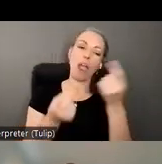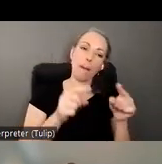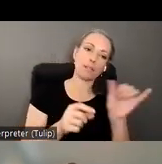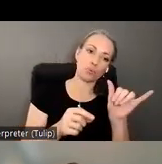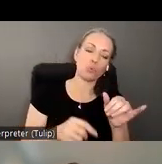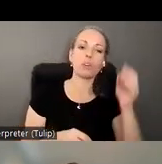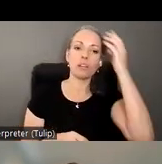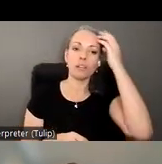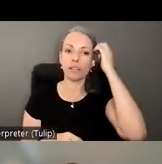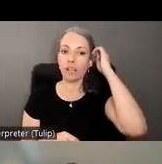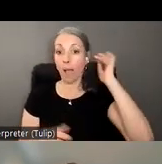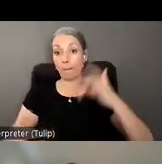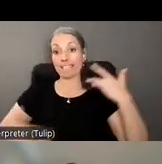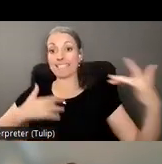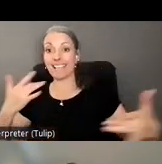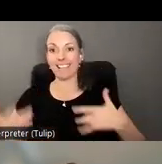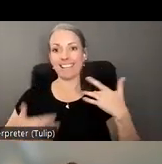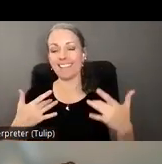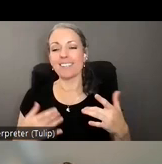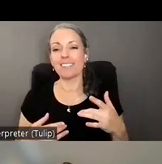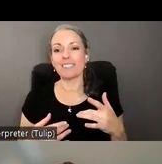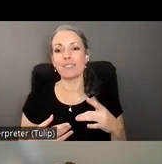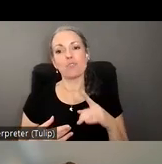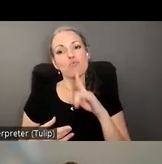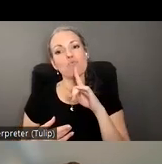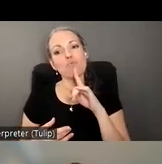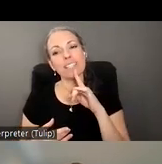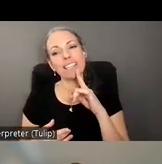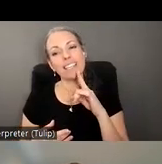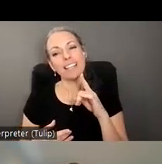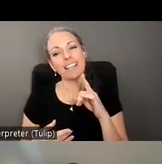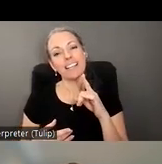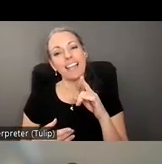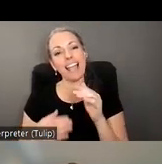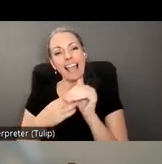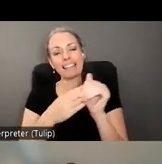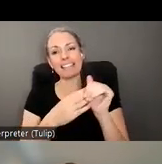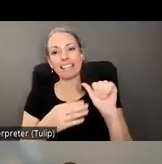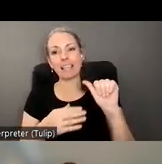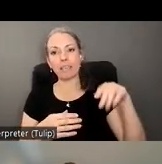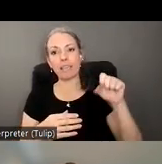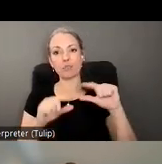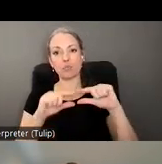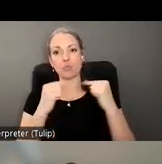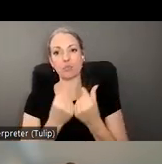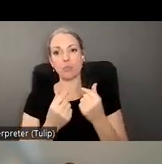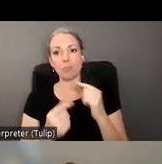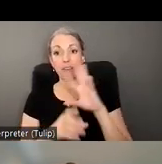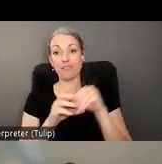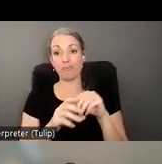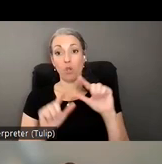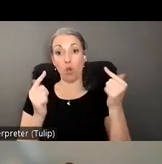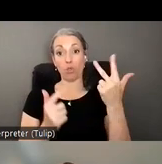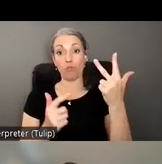i'm excited to really you know i i lead the aps work group but i'm i'm participating in all three work groups and really